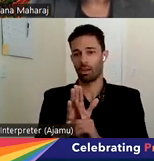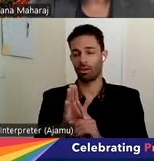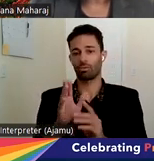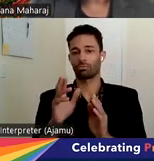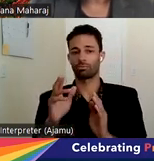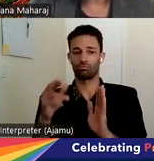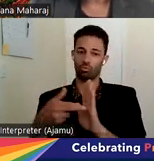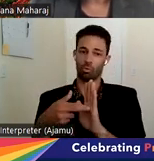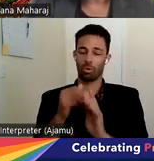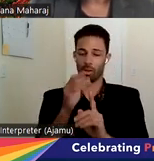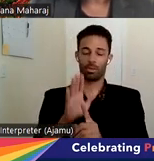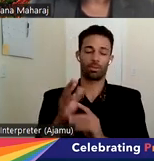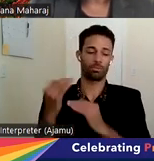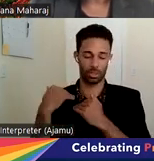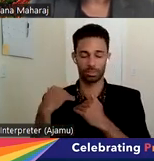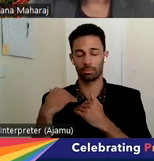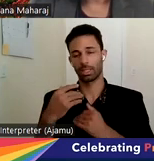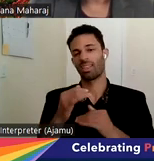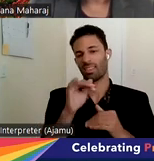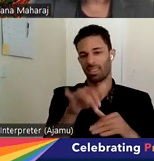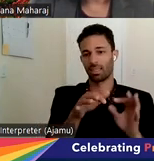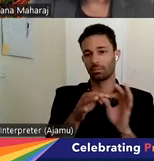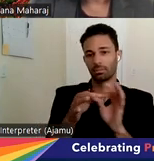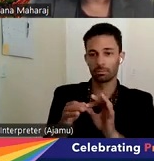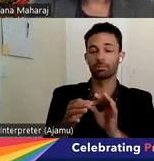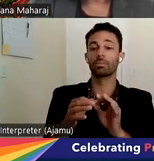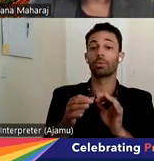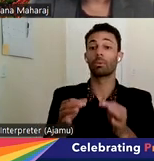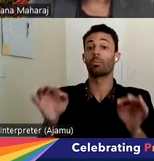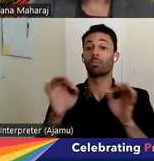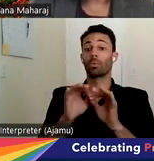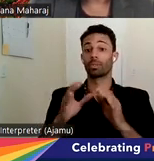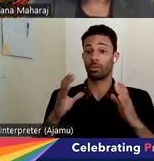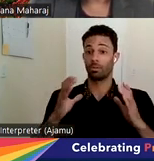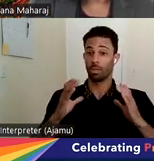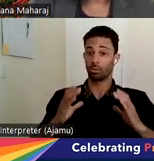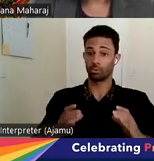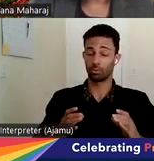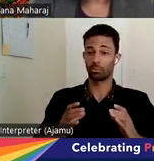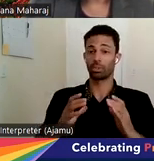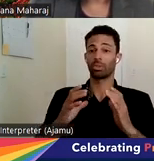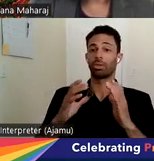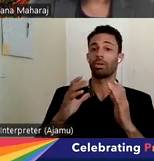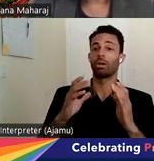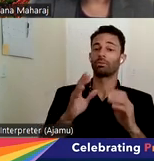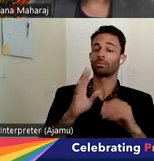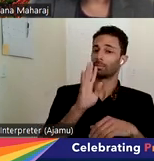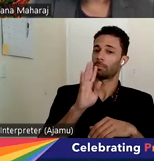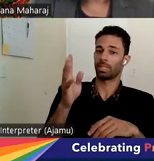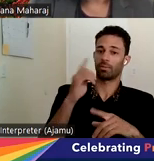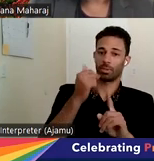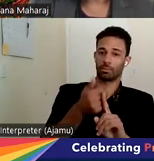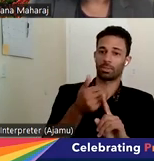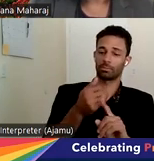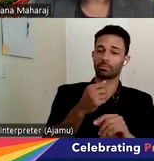goes into the other theme of the importance of the consumer speaking on their own behalf. Unless there